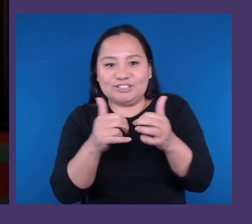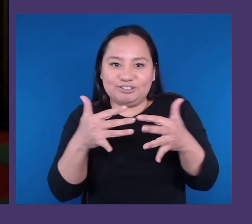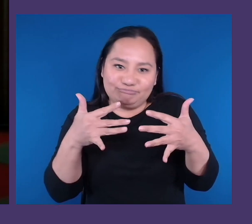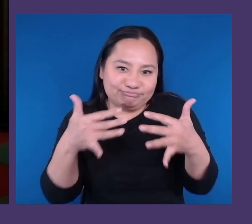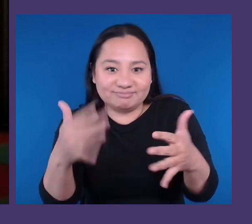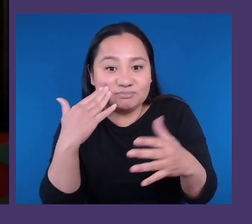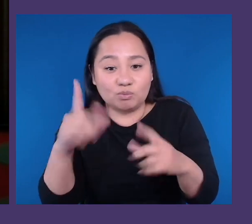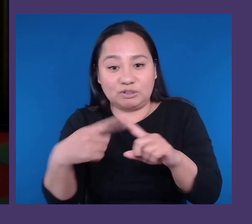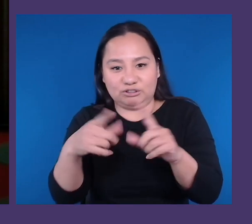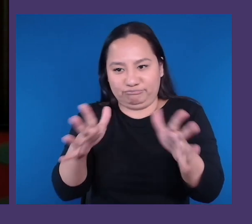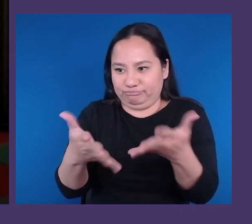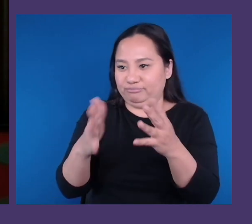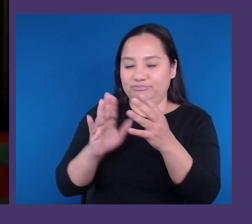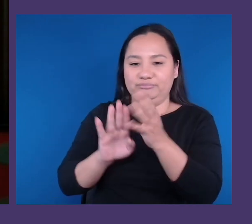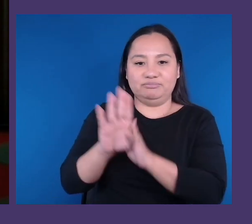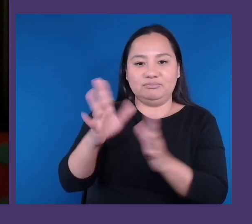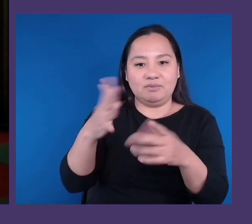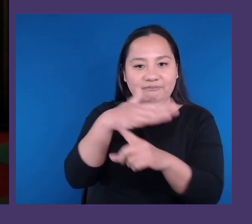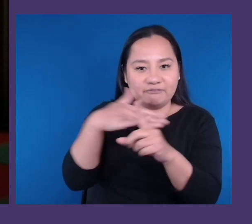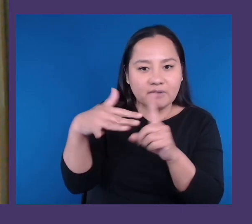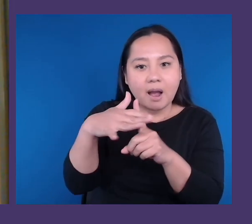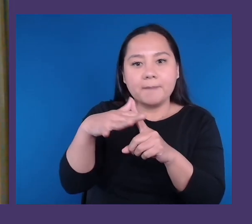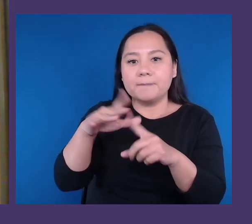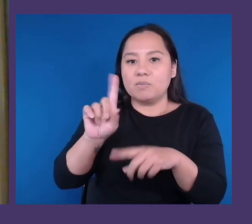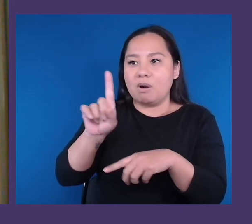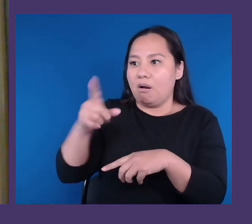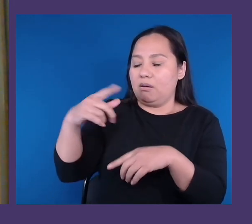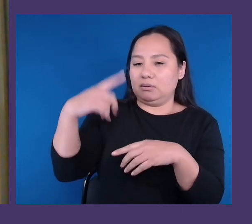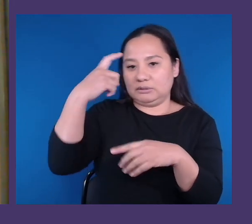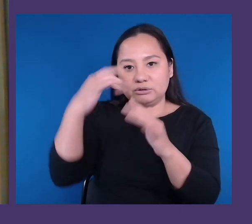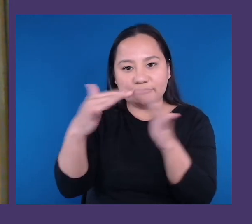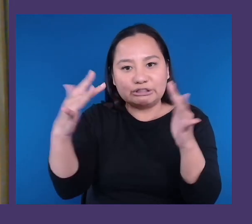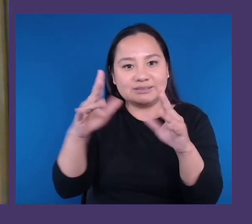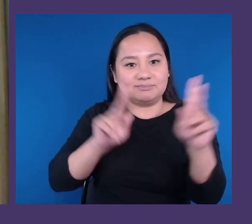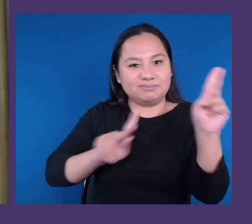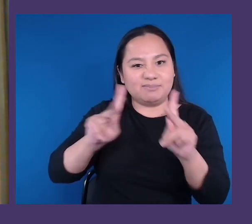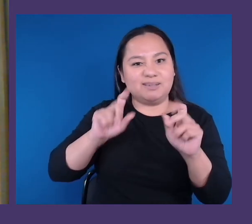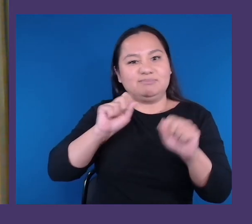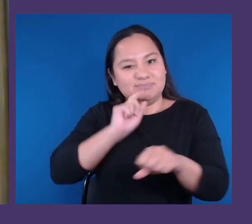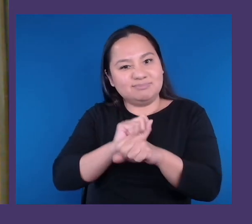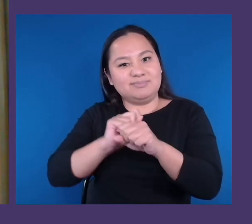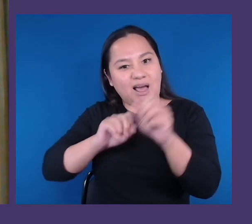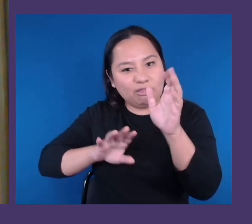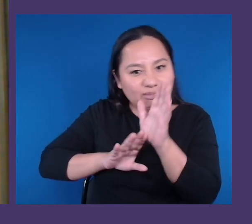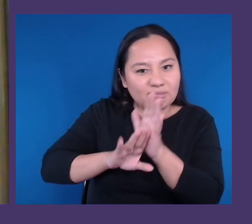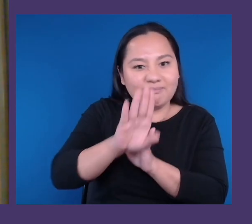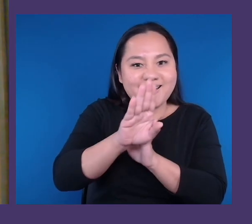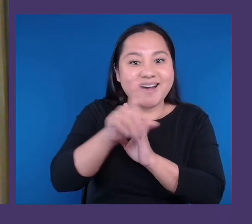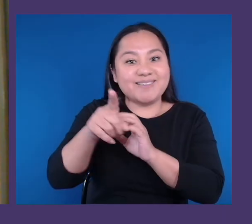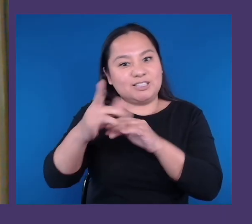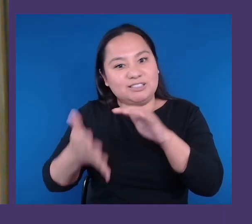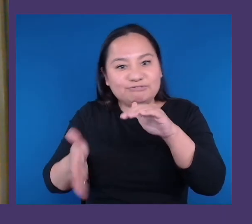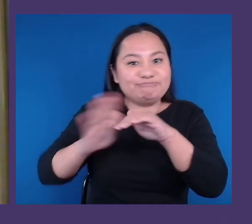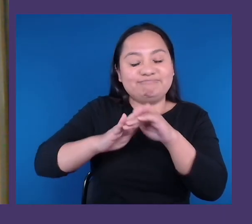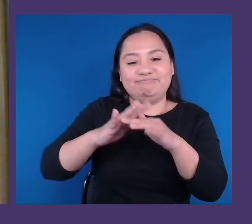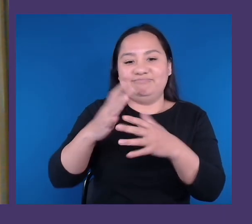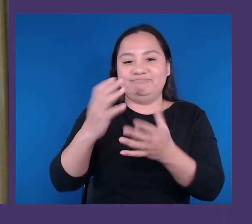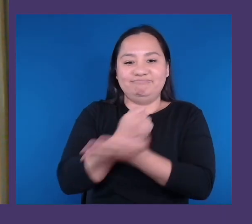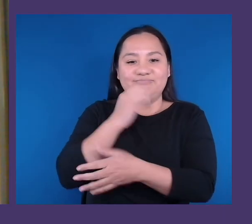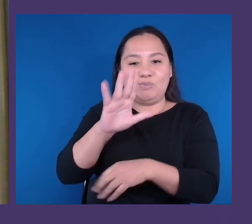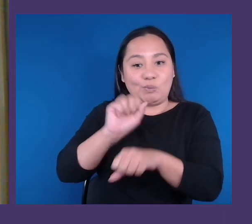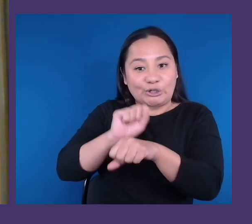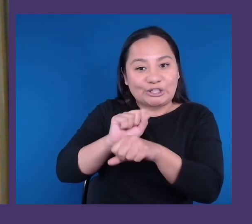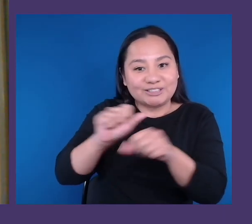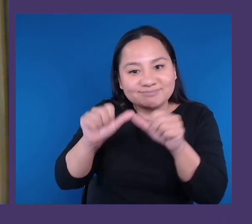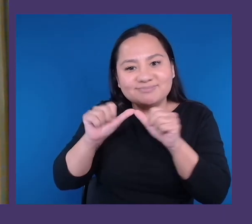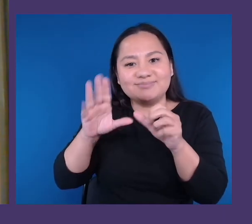and shaping a more dynamic organization. One of the principles with Microsoft is model-coach care, and so you have to kind